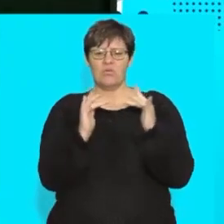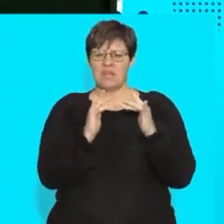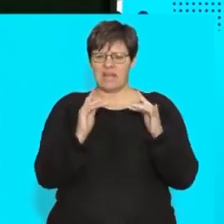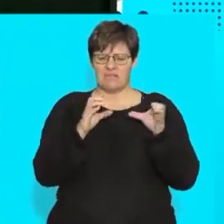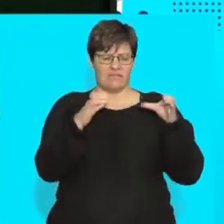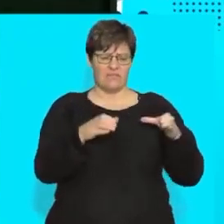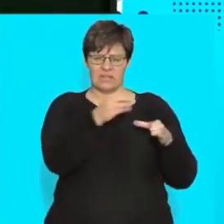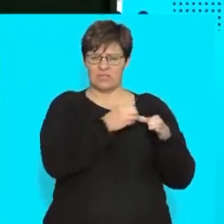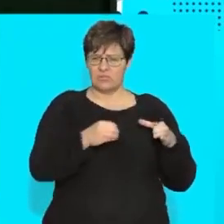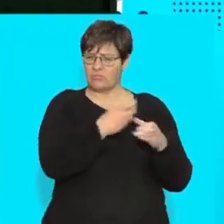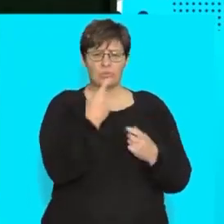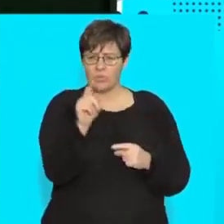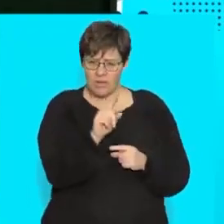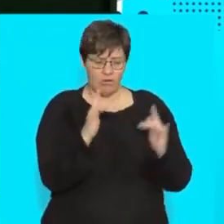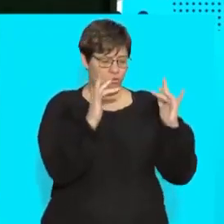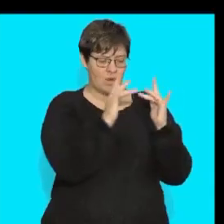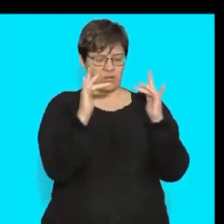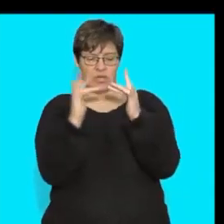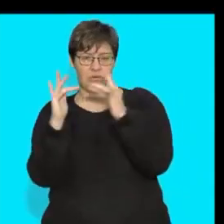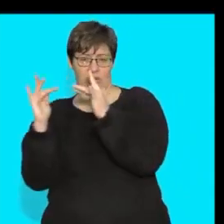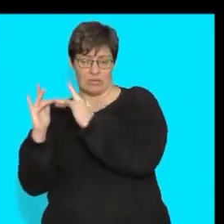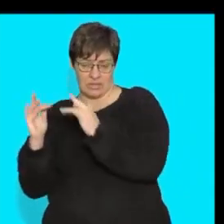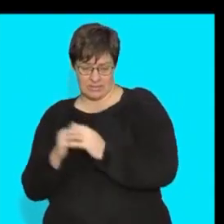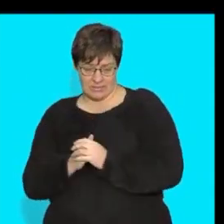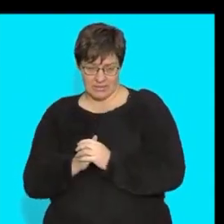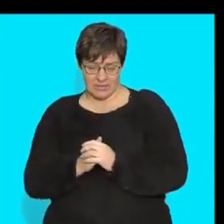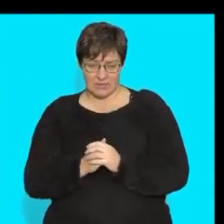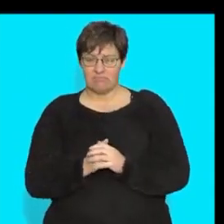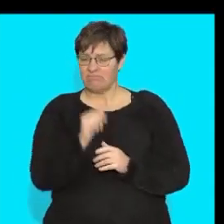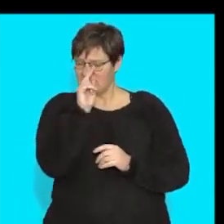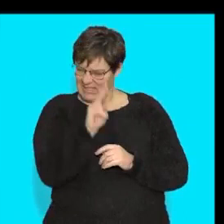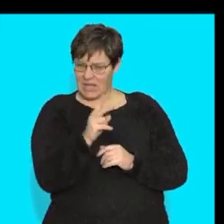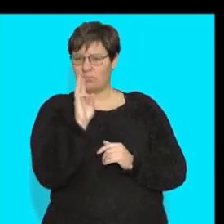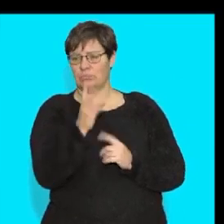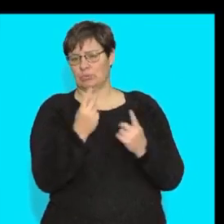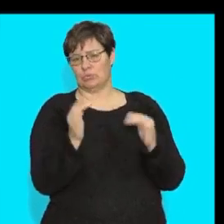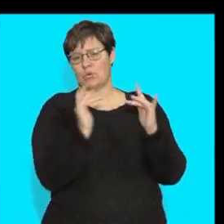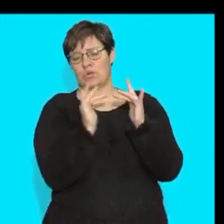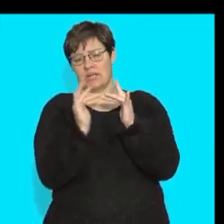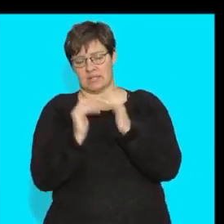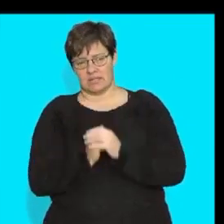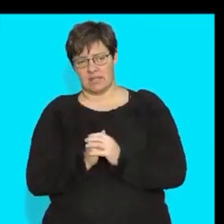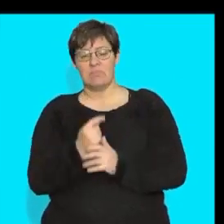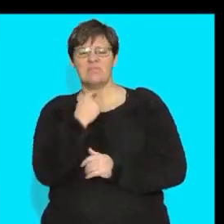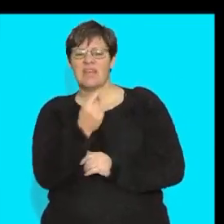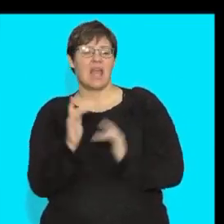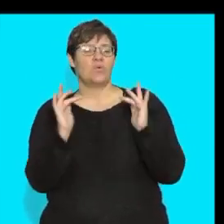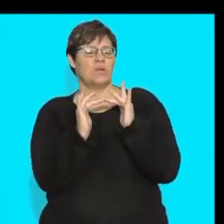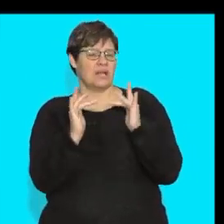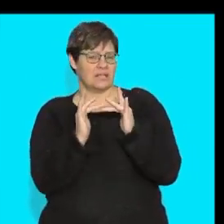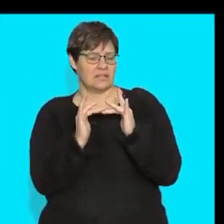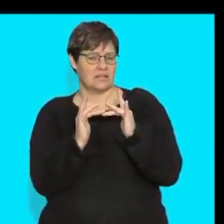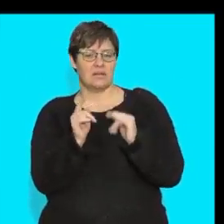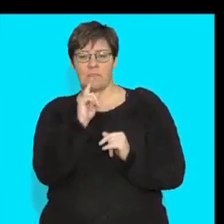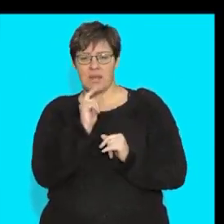it connects all right as we're going to see it connects and when i say connects it's going to